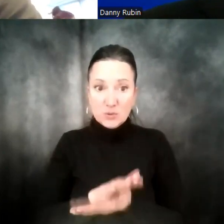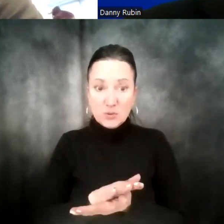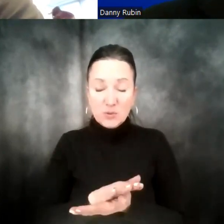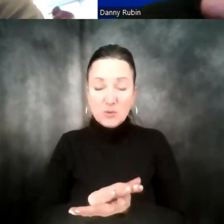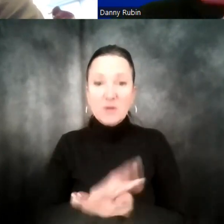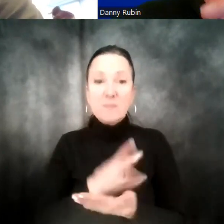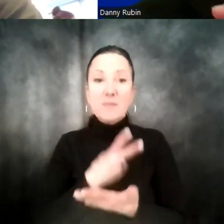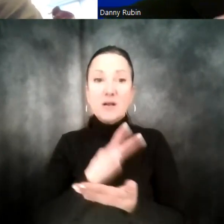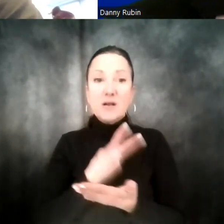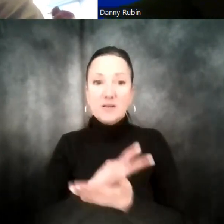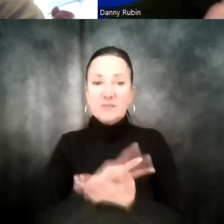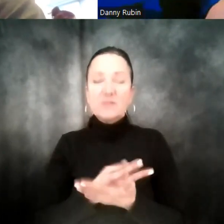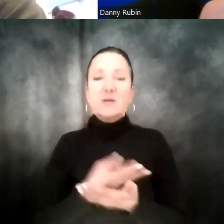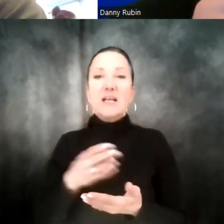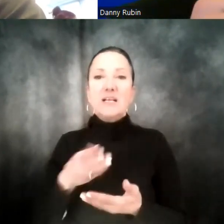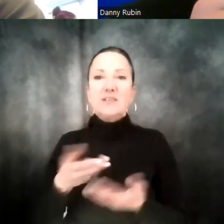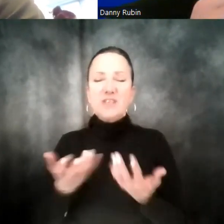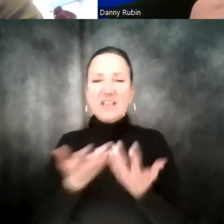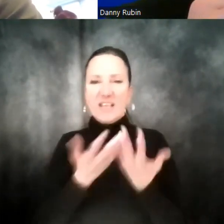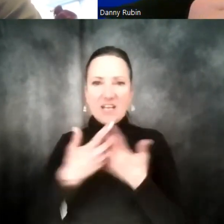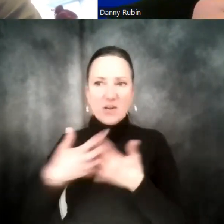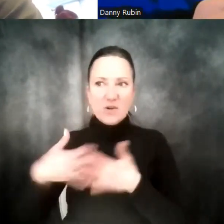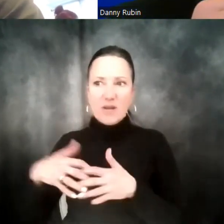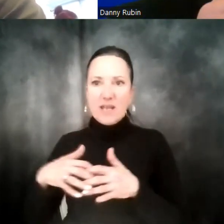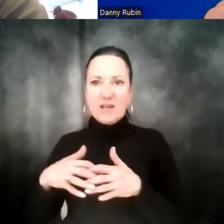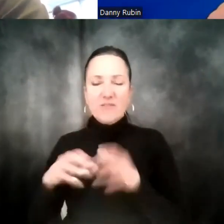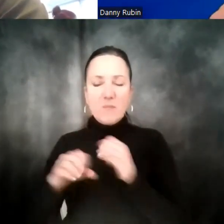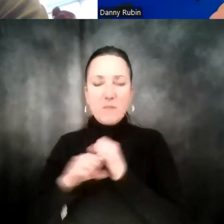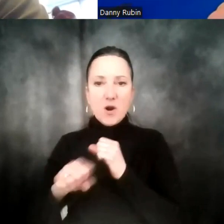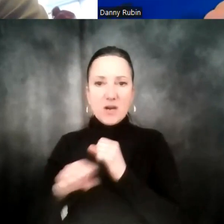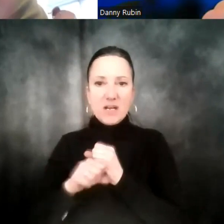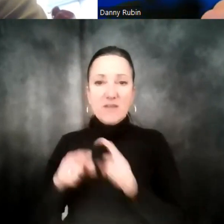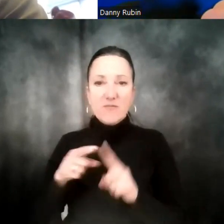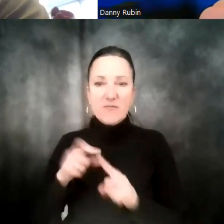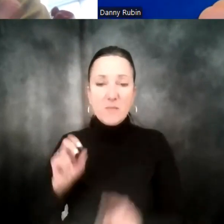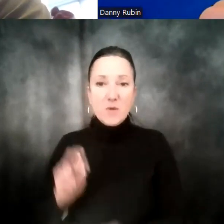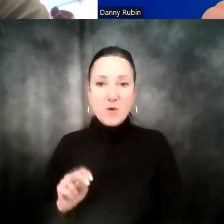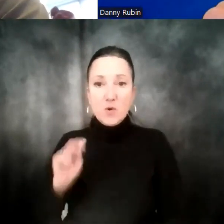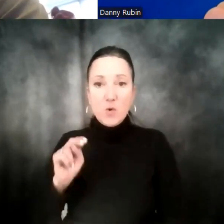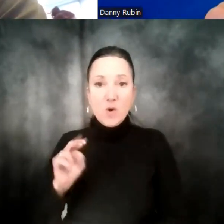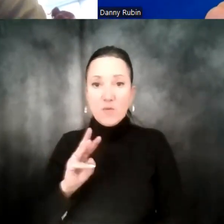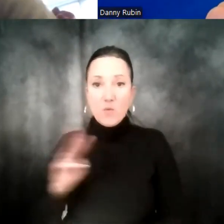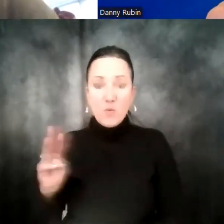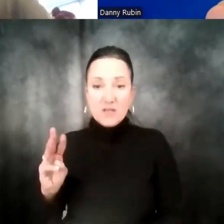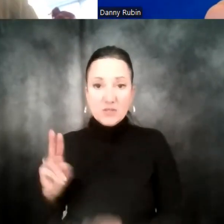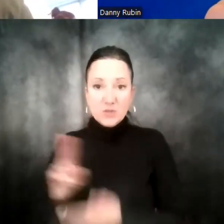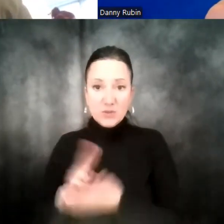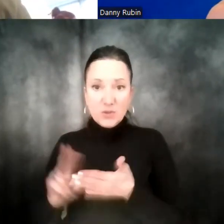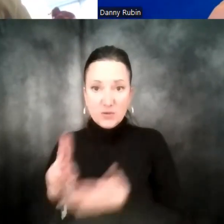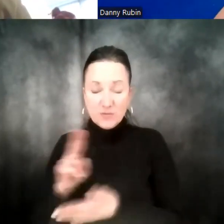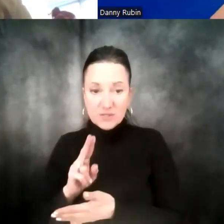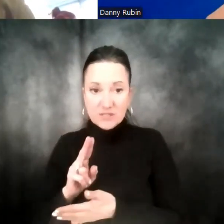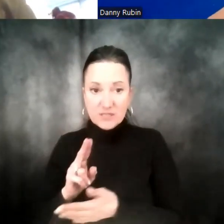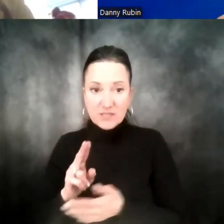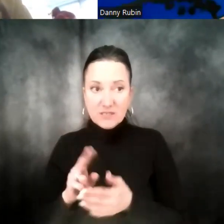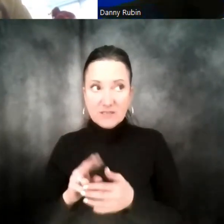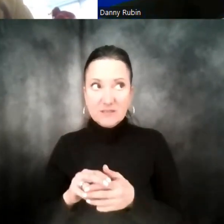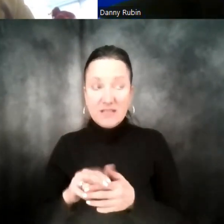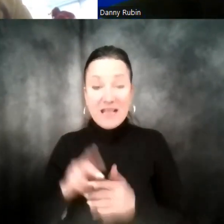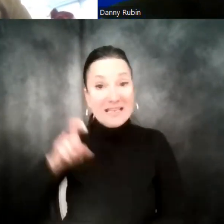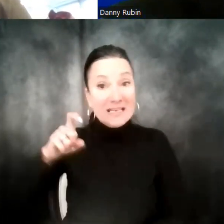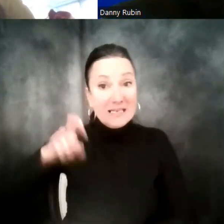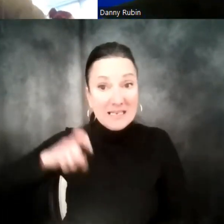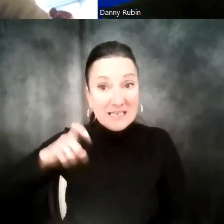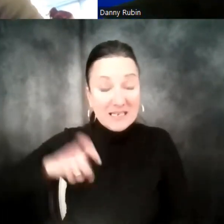master's in integrated marketing from Northwestern University. To answer your question, though, as far as the need for a degree